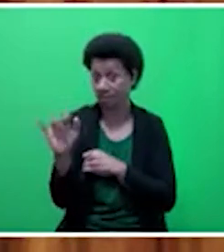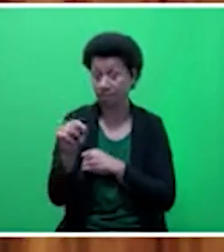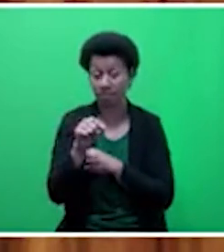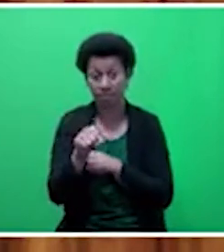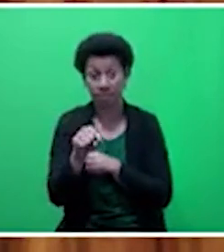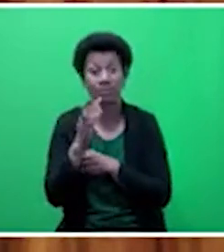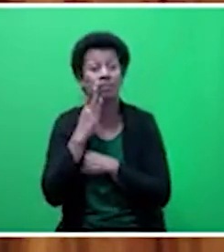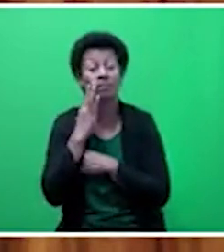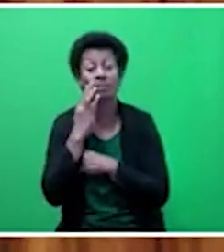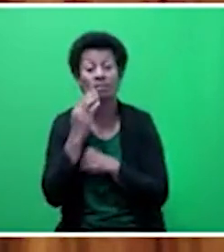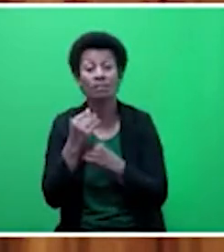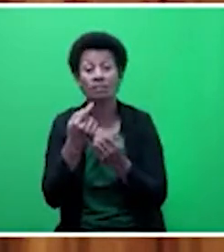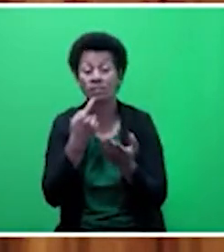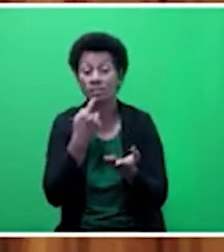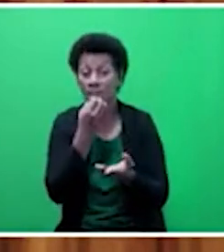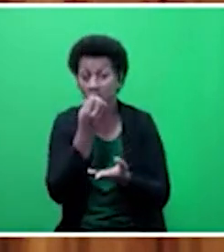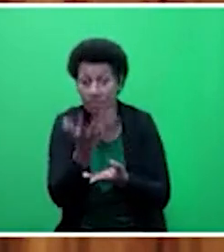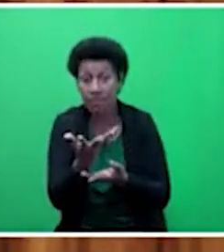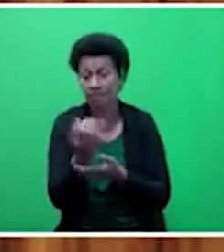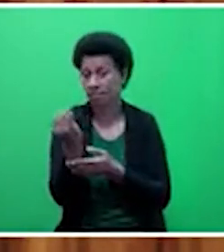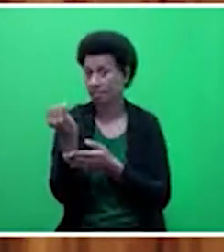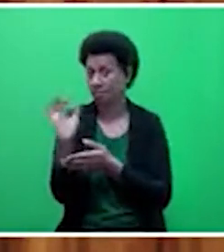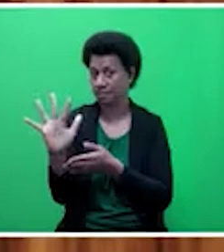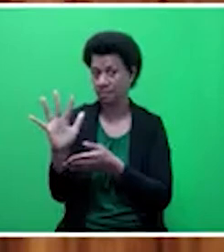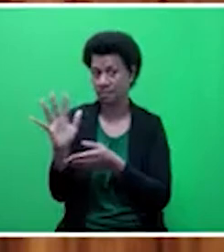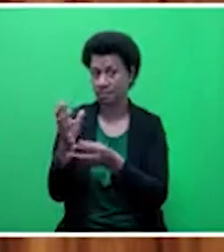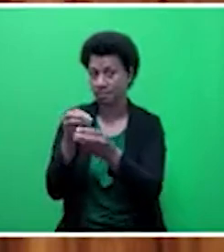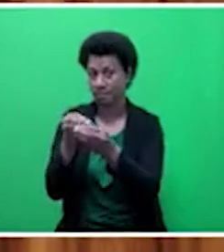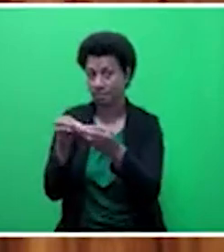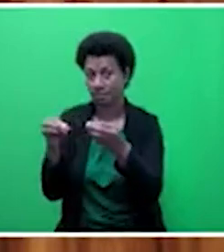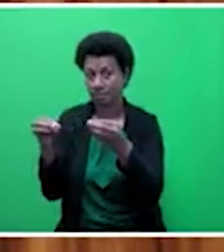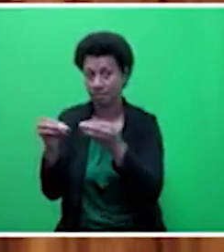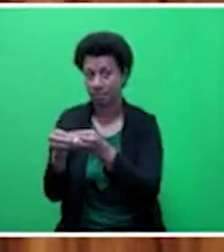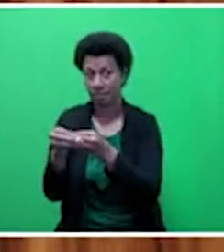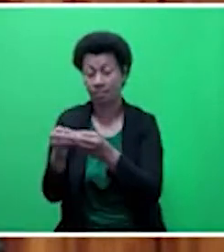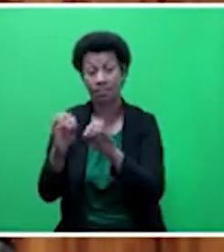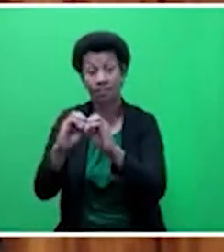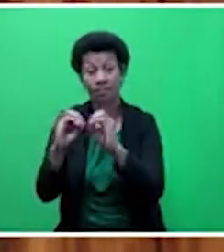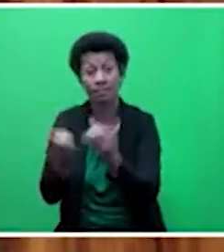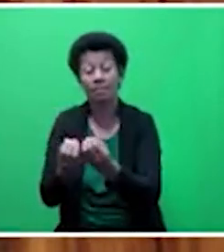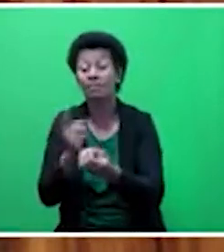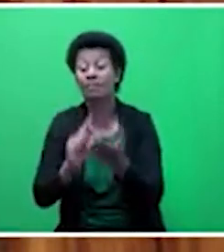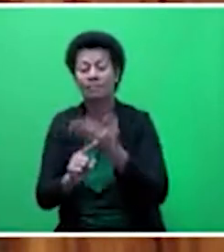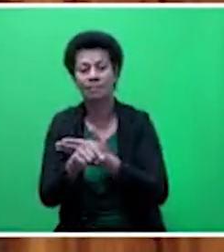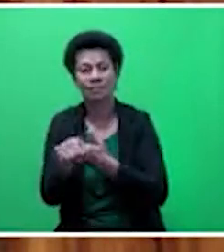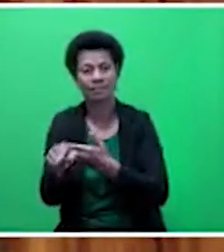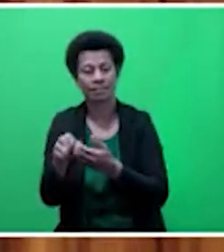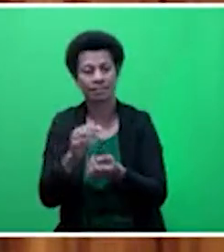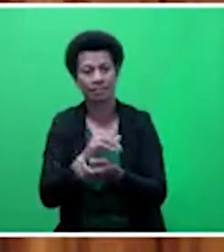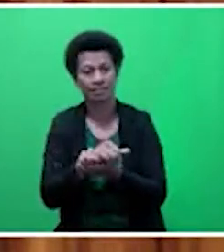when we raise the issue of independence of an organisation, it's not undermining the economy. In fact, the whole report,